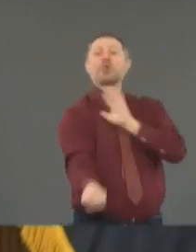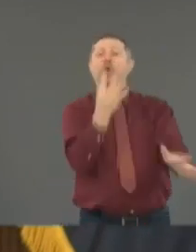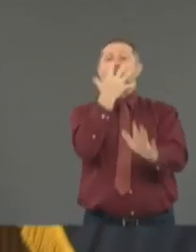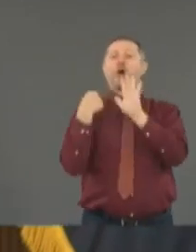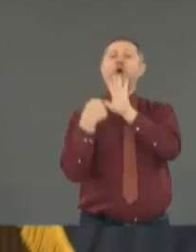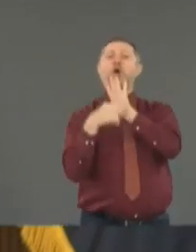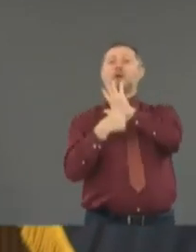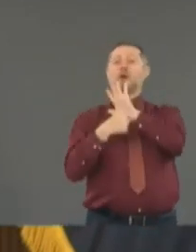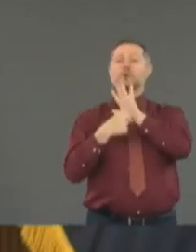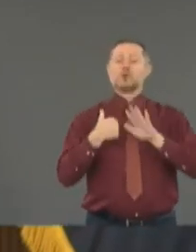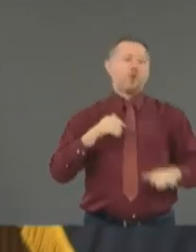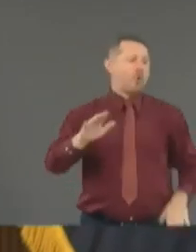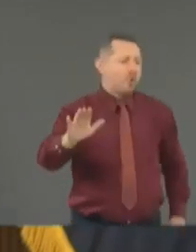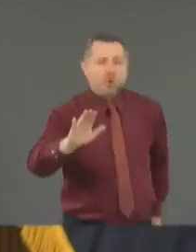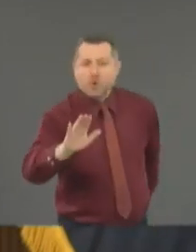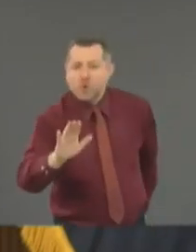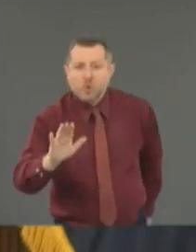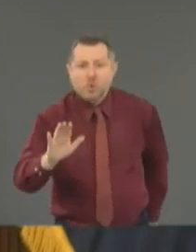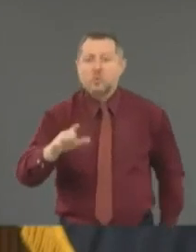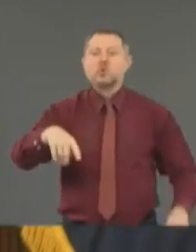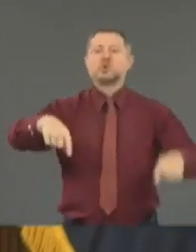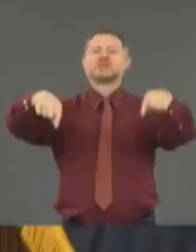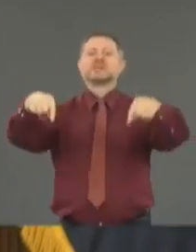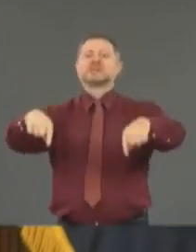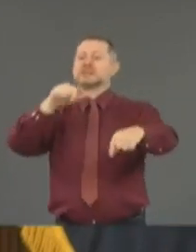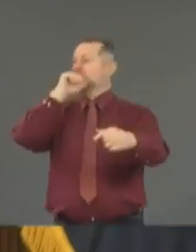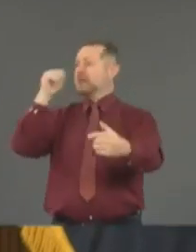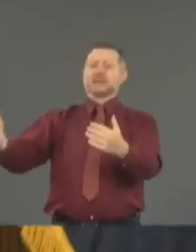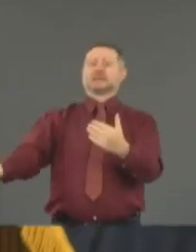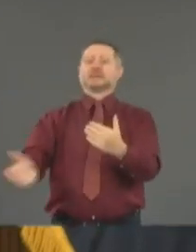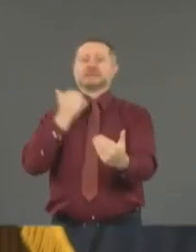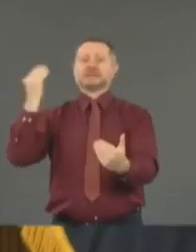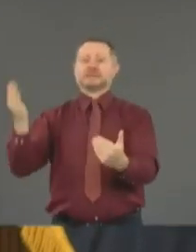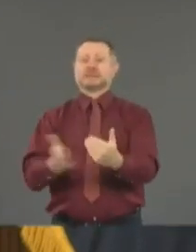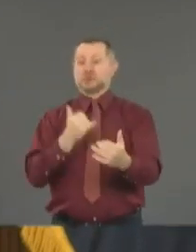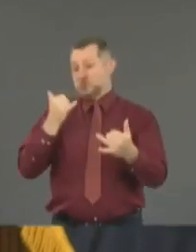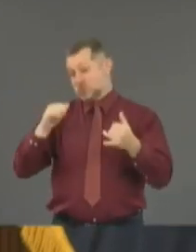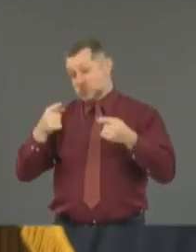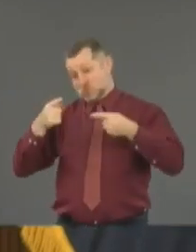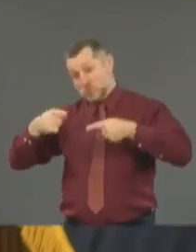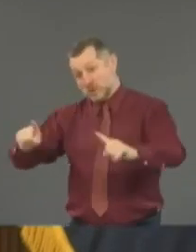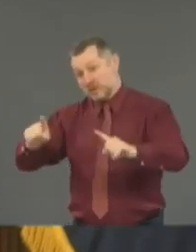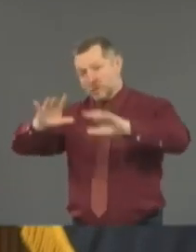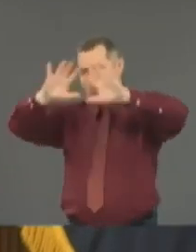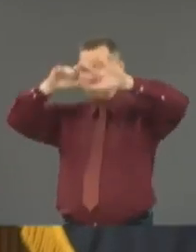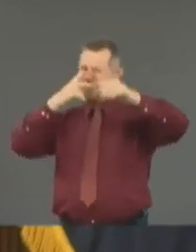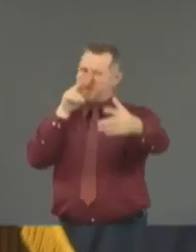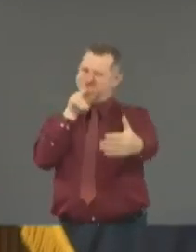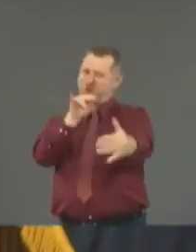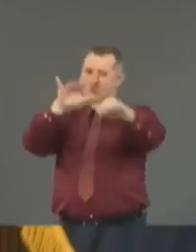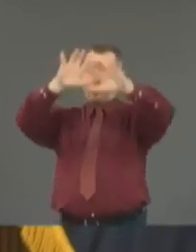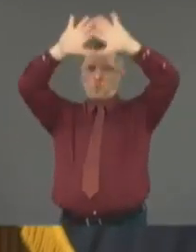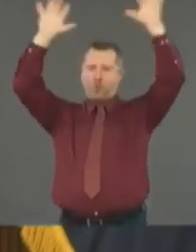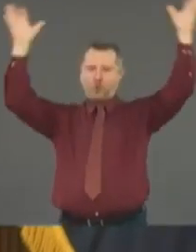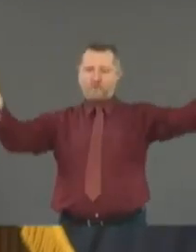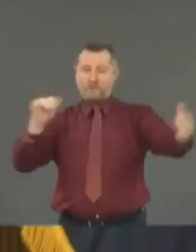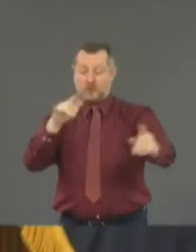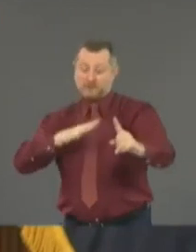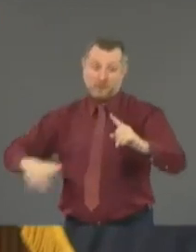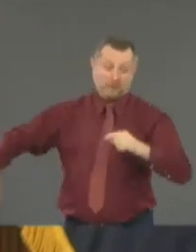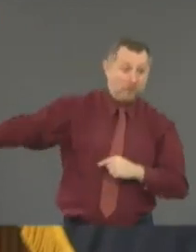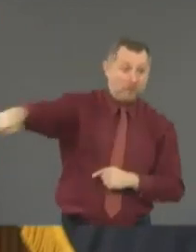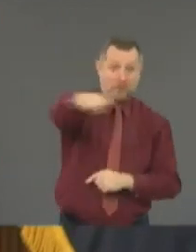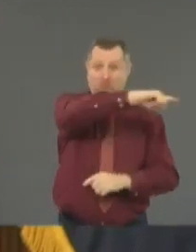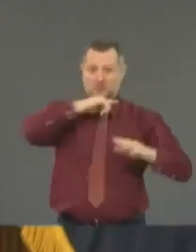difficult in this totality to have this kind of open,